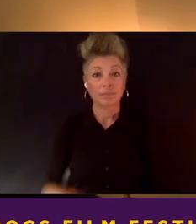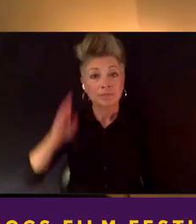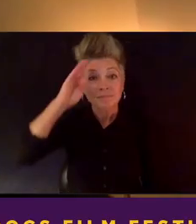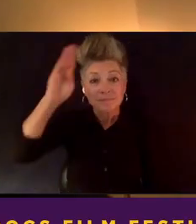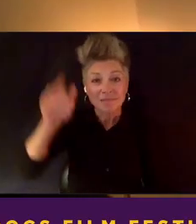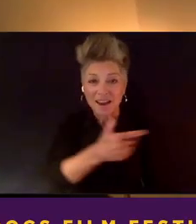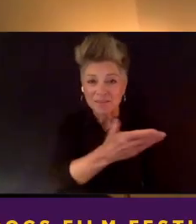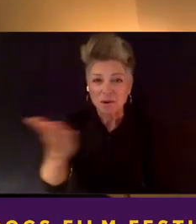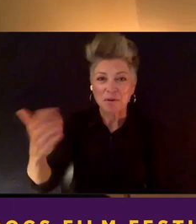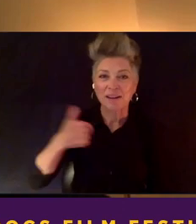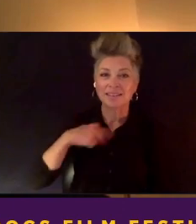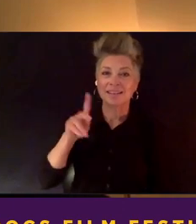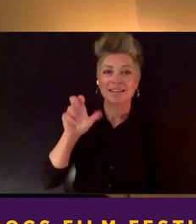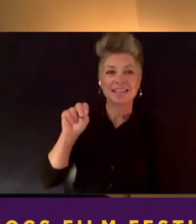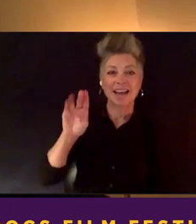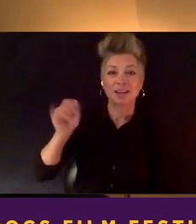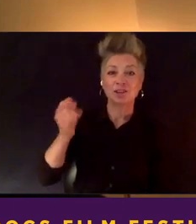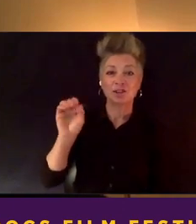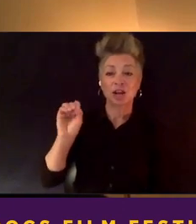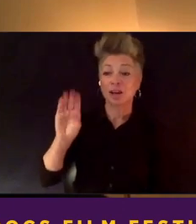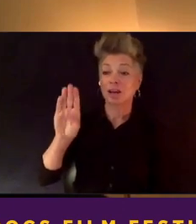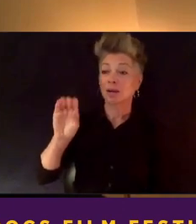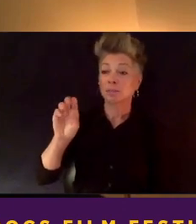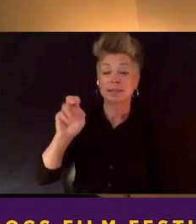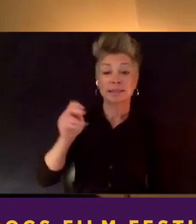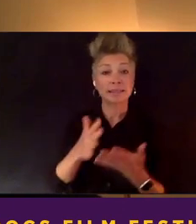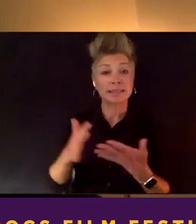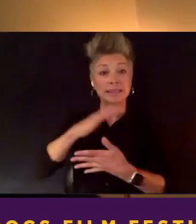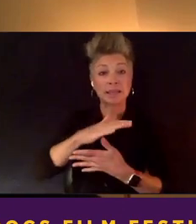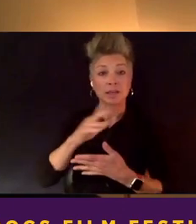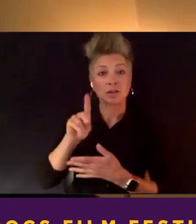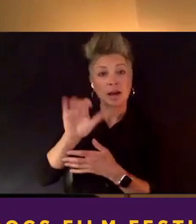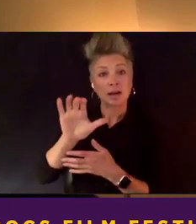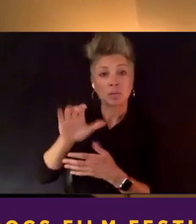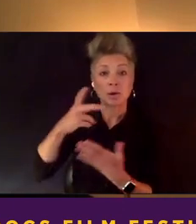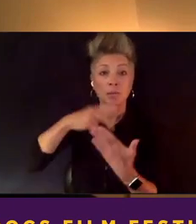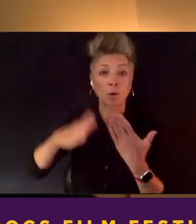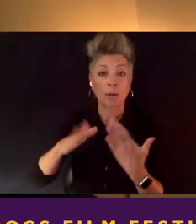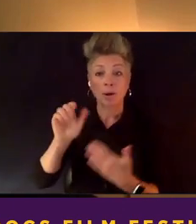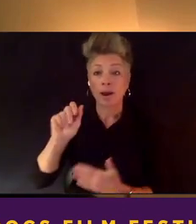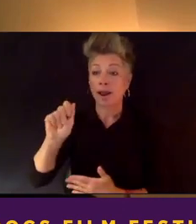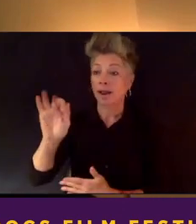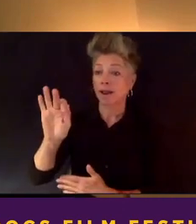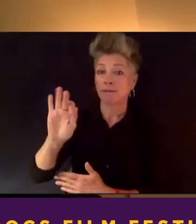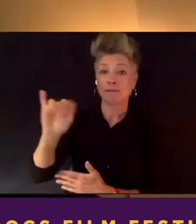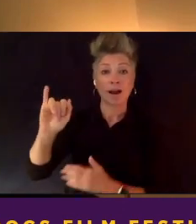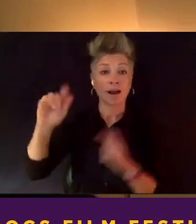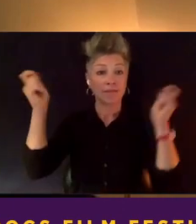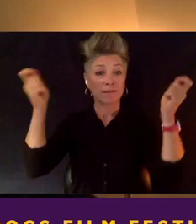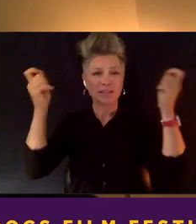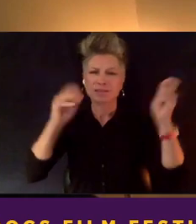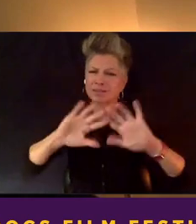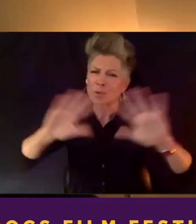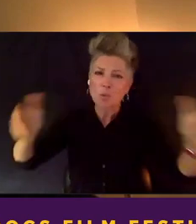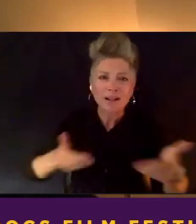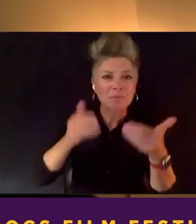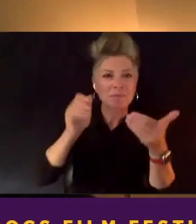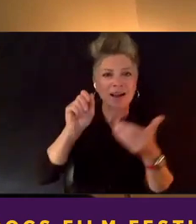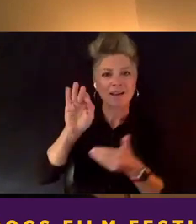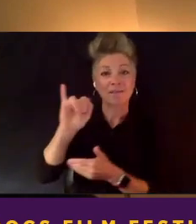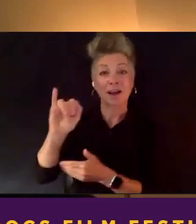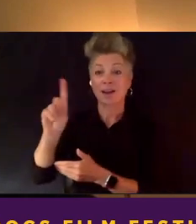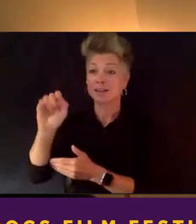I'm Ken Jacobson, Senior Documentary Programmer, AFI Festivals, and I want to welcome you to AFI Docs 2021